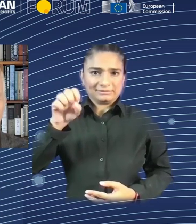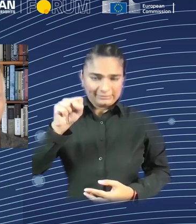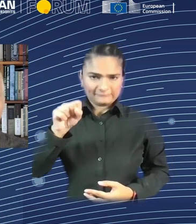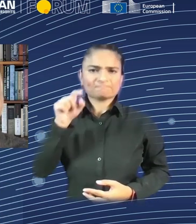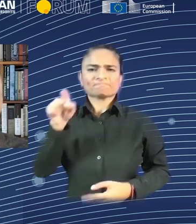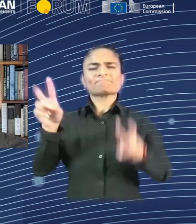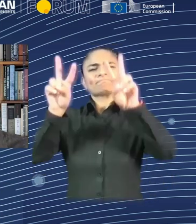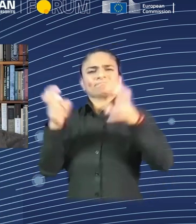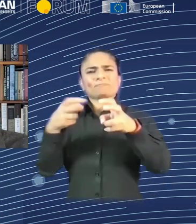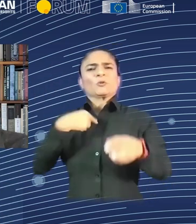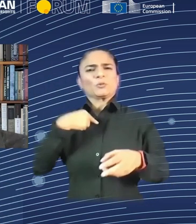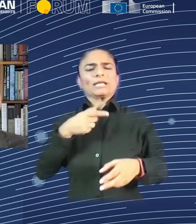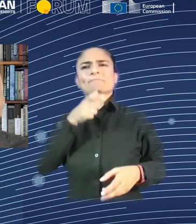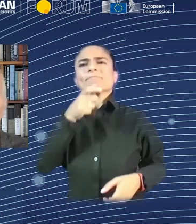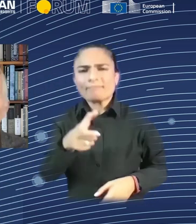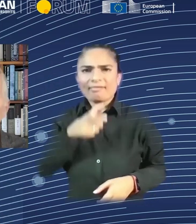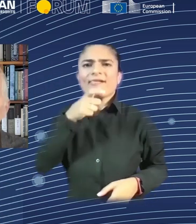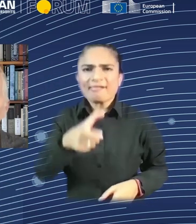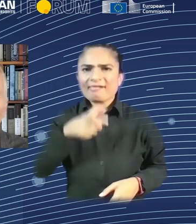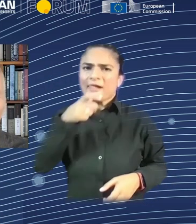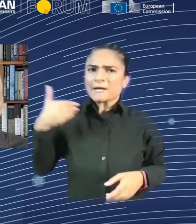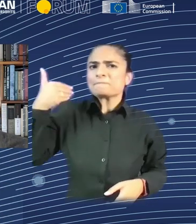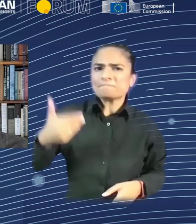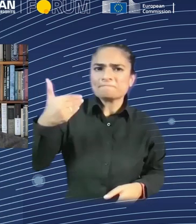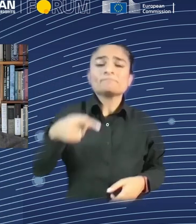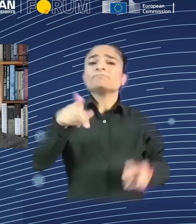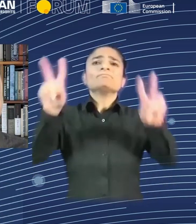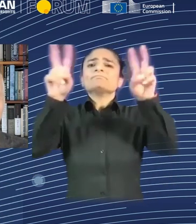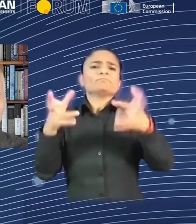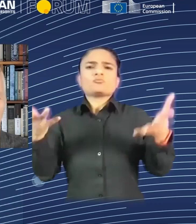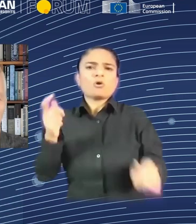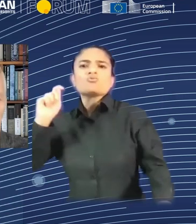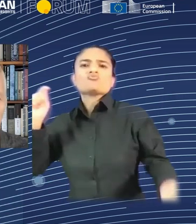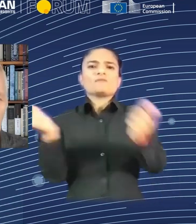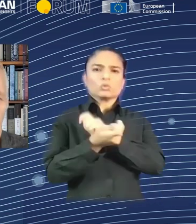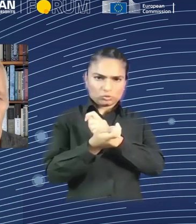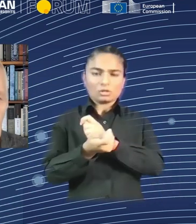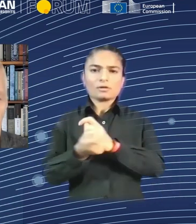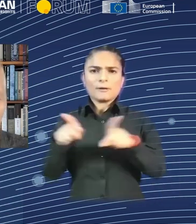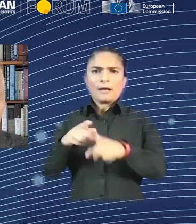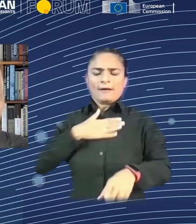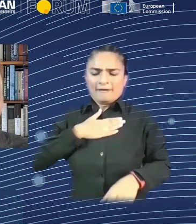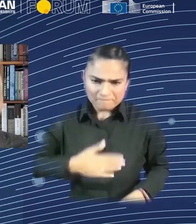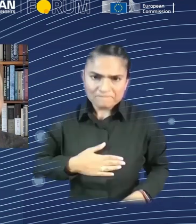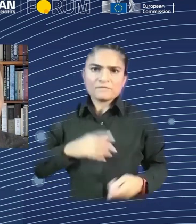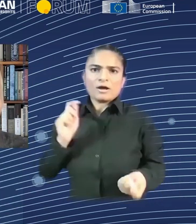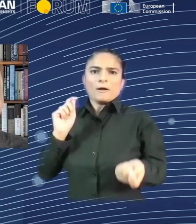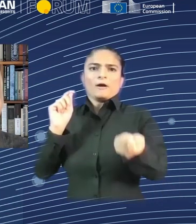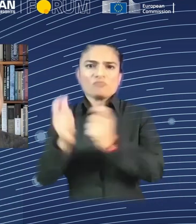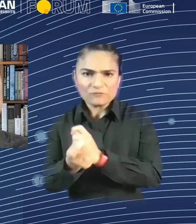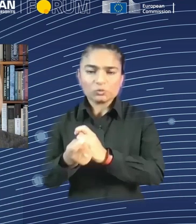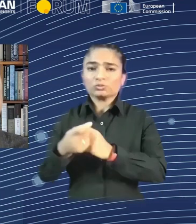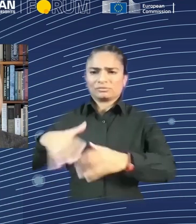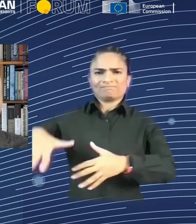guerrilla warfare, where they were destroying machine looms in the early 1800s.